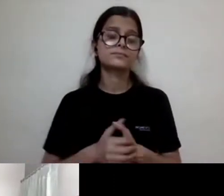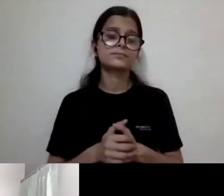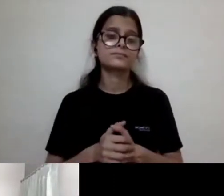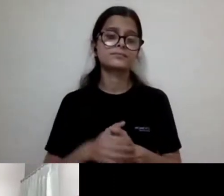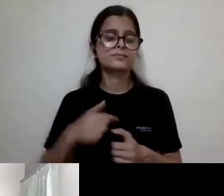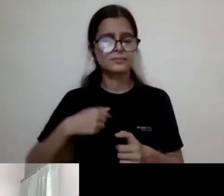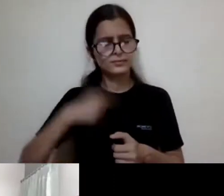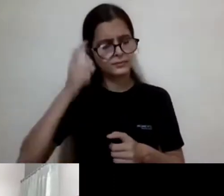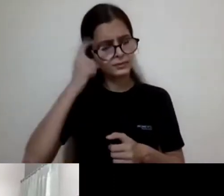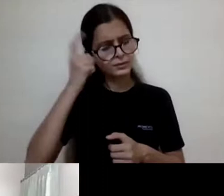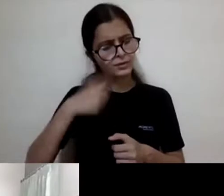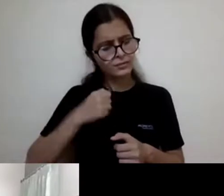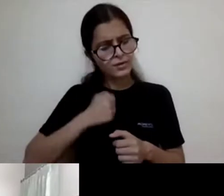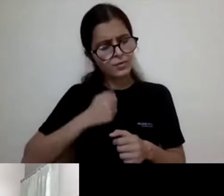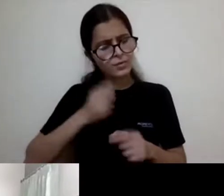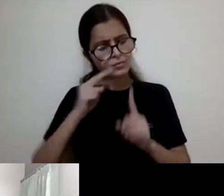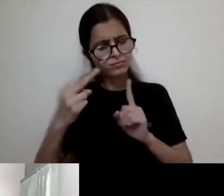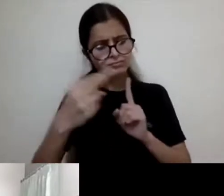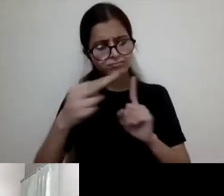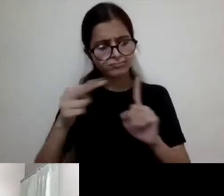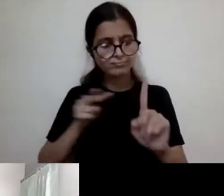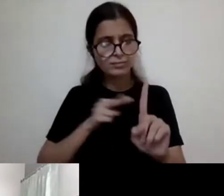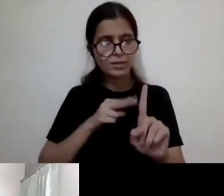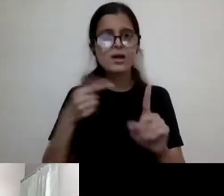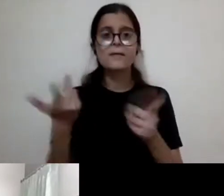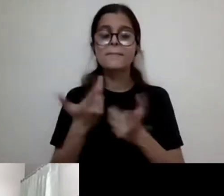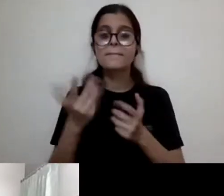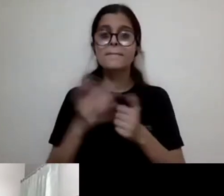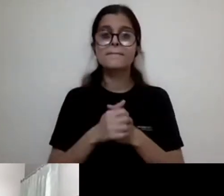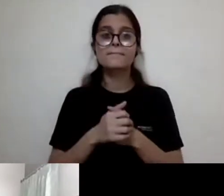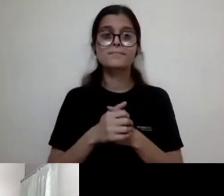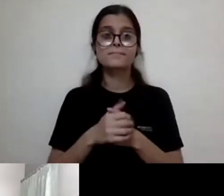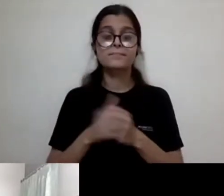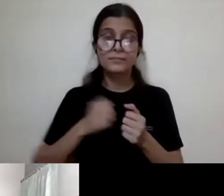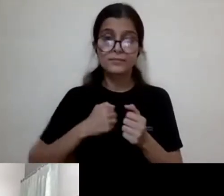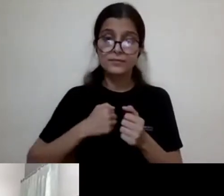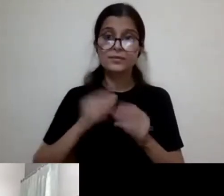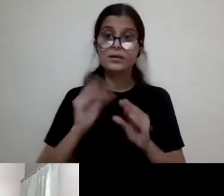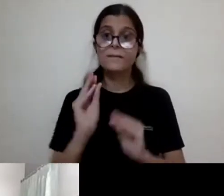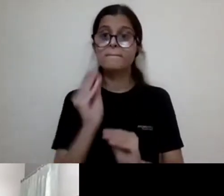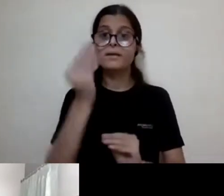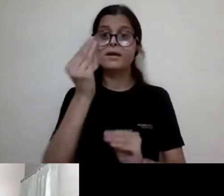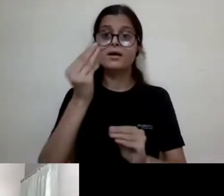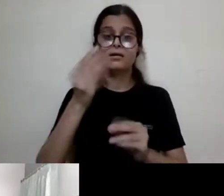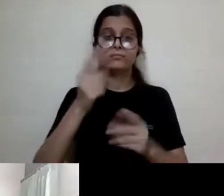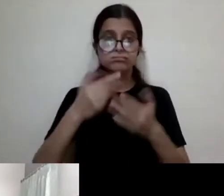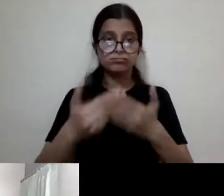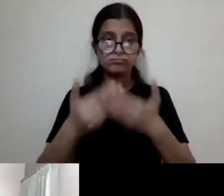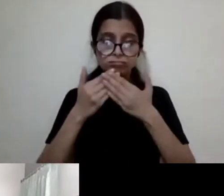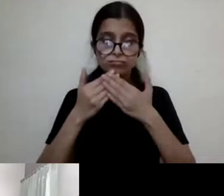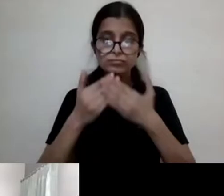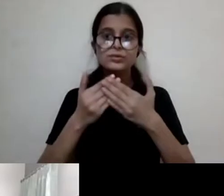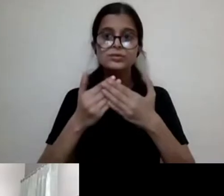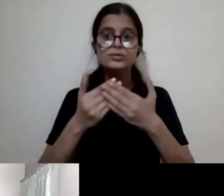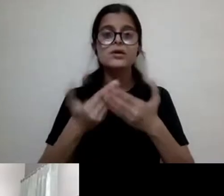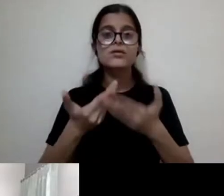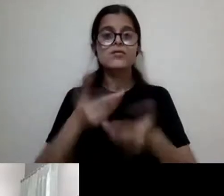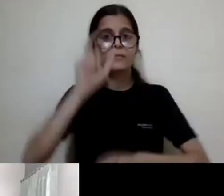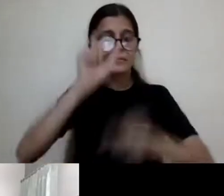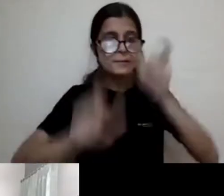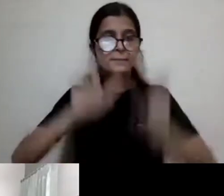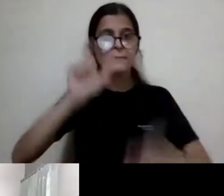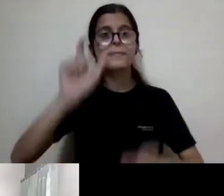point of view on this would be that we need much better education for people, uh,